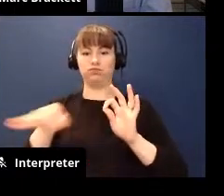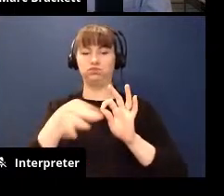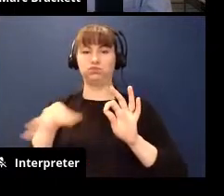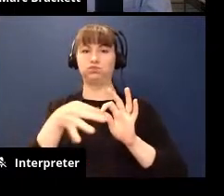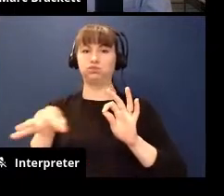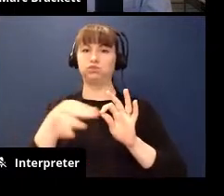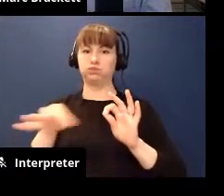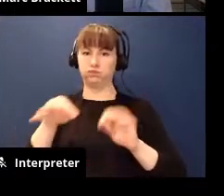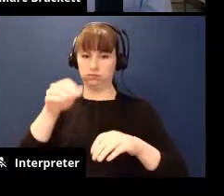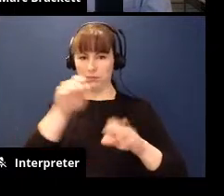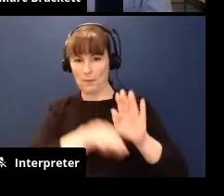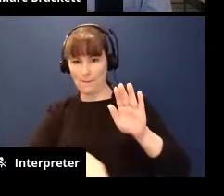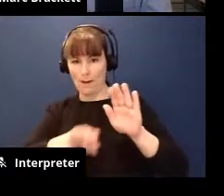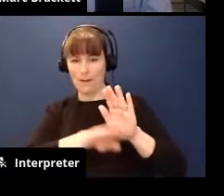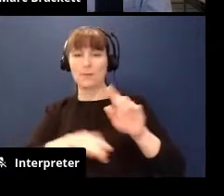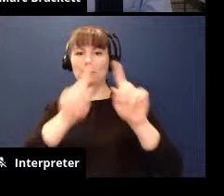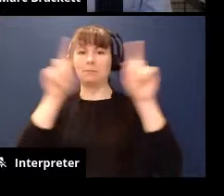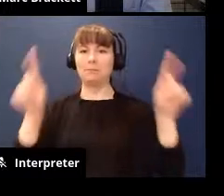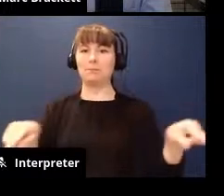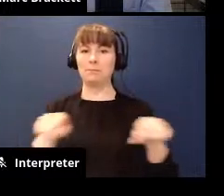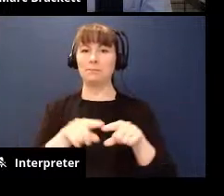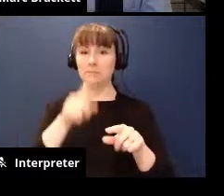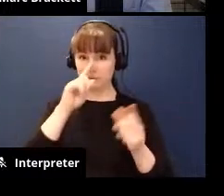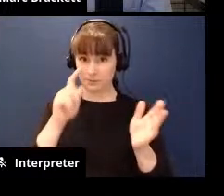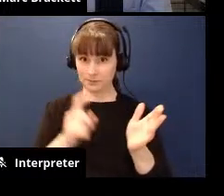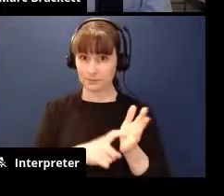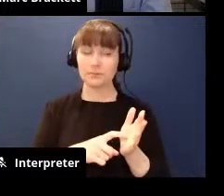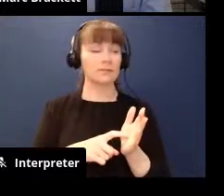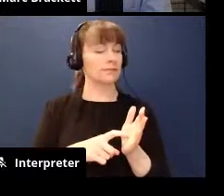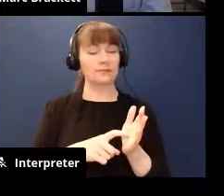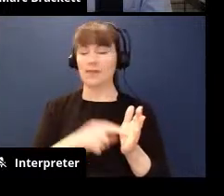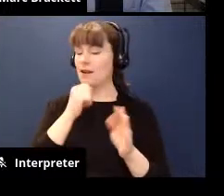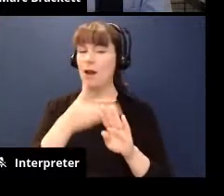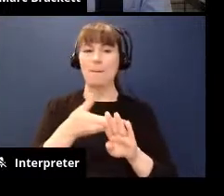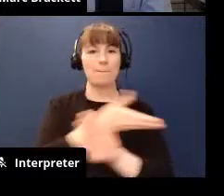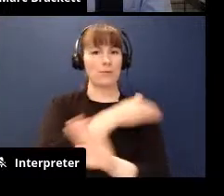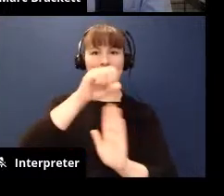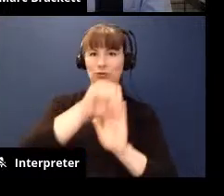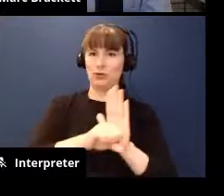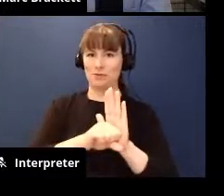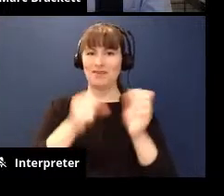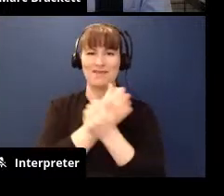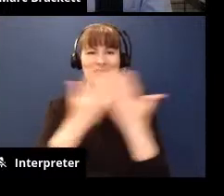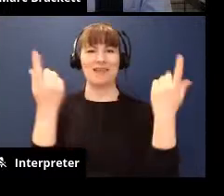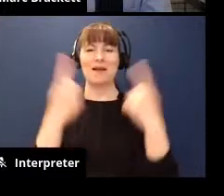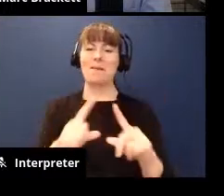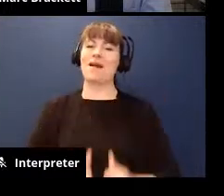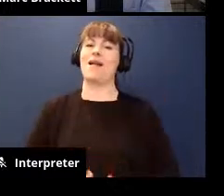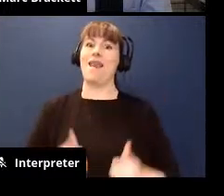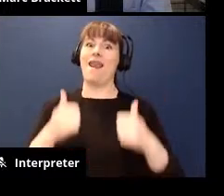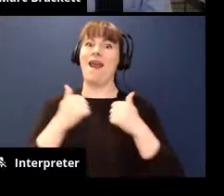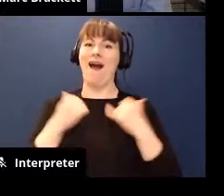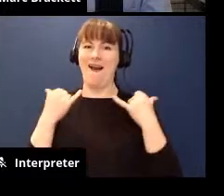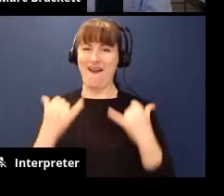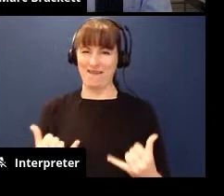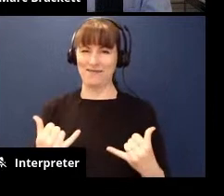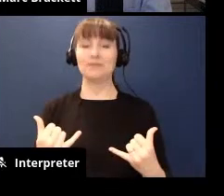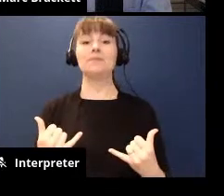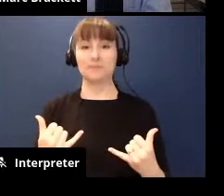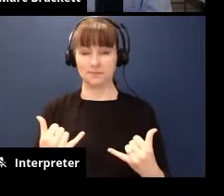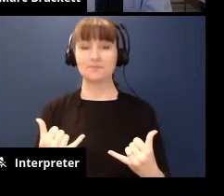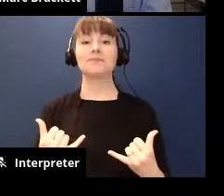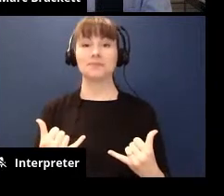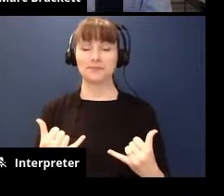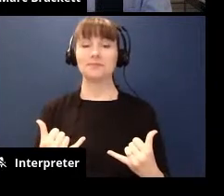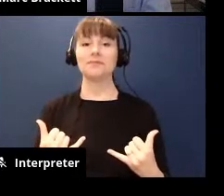your screen to note this was not pre-scripted this is happening live so is as